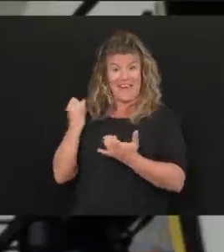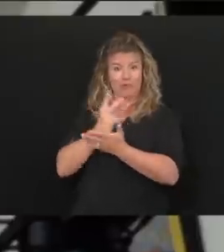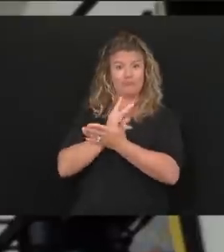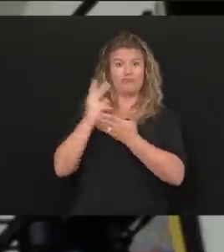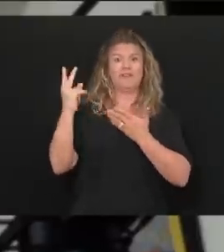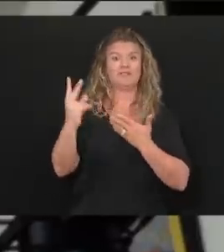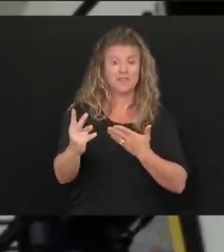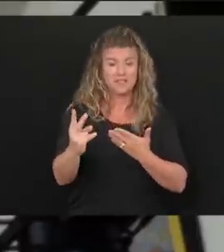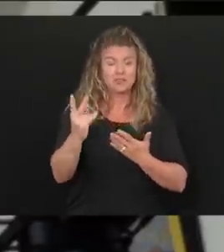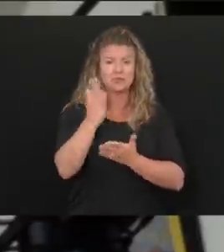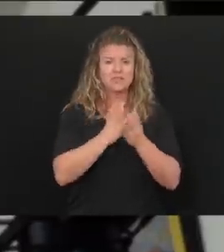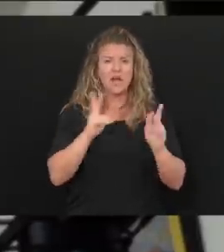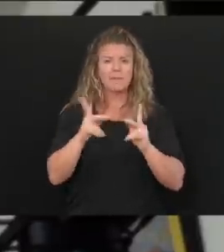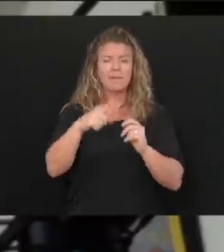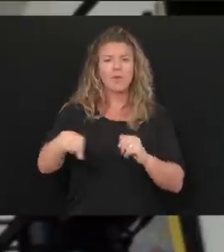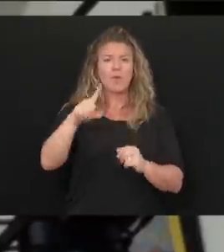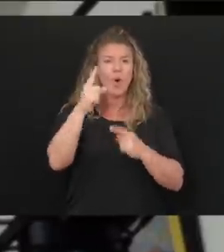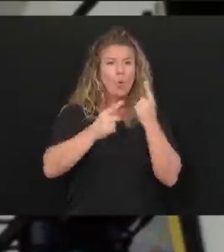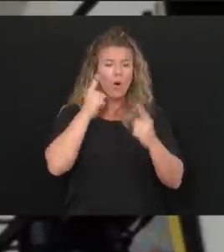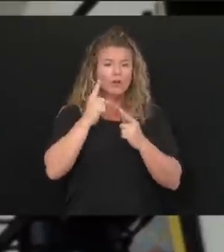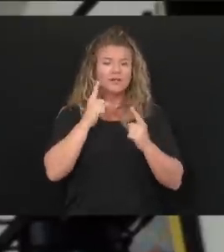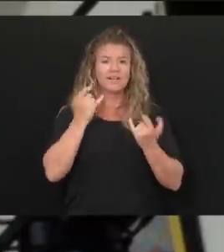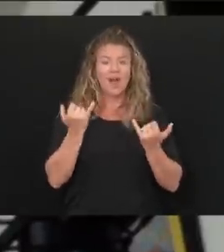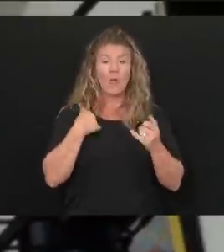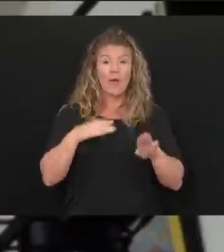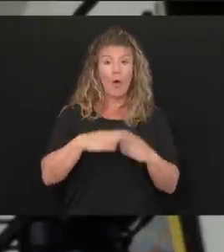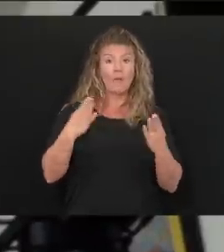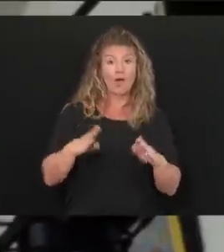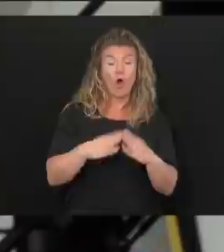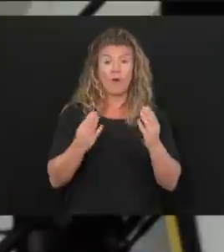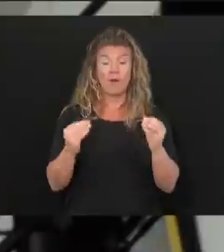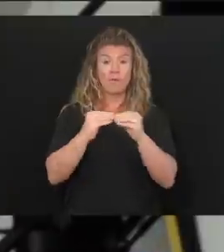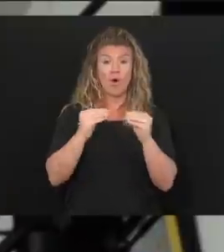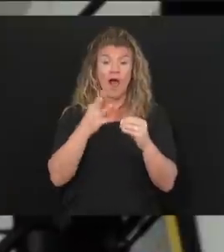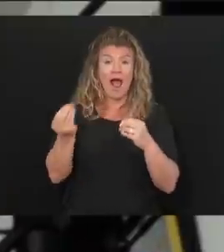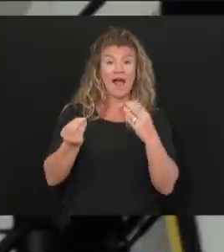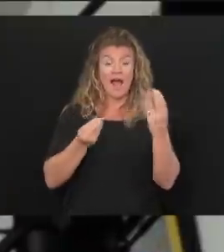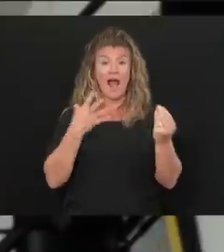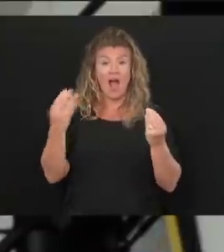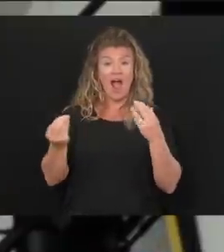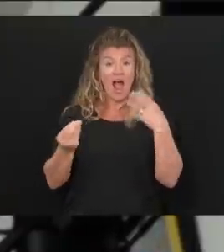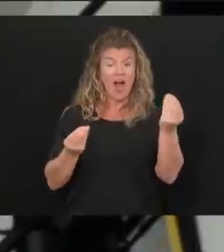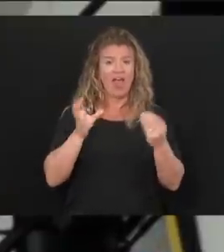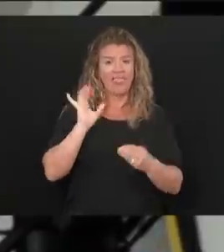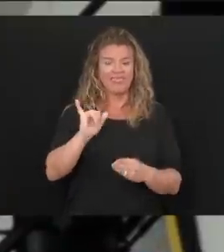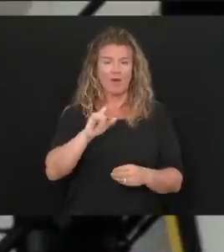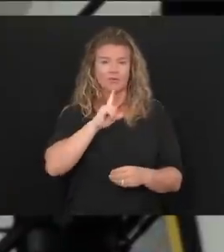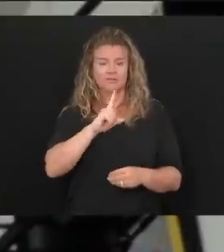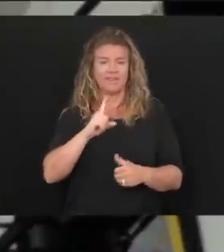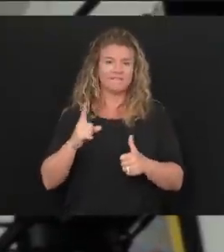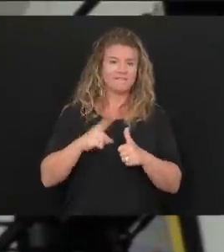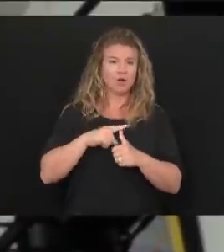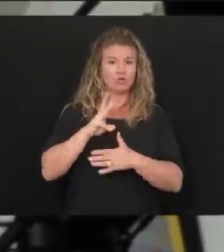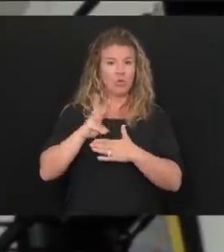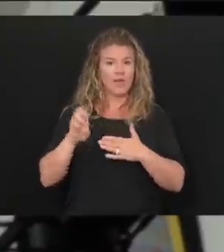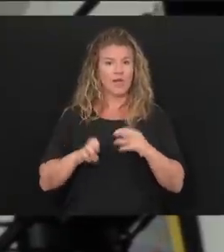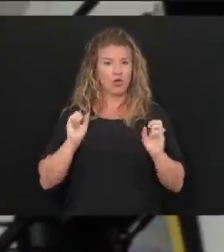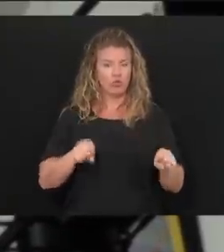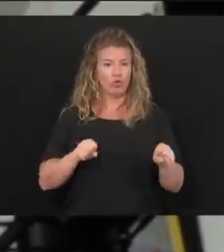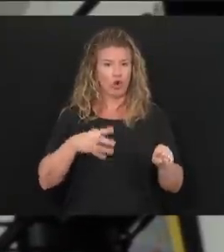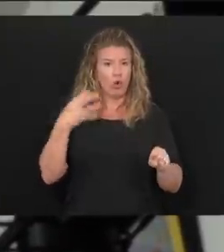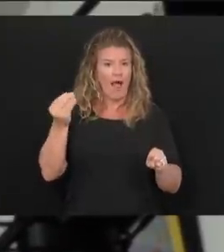concerns about people getting out and doing things. was the first real big weekend. I think people had to do that under